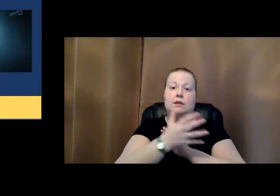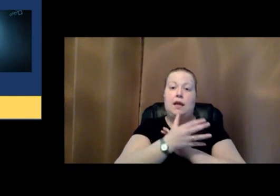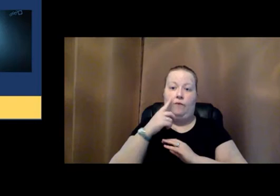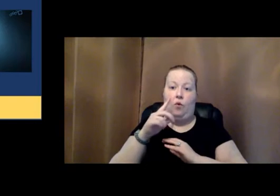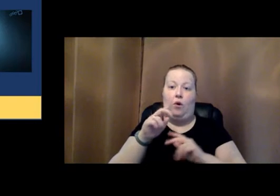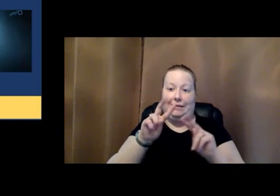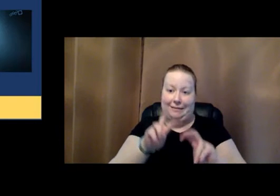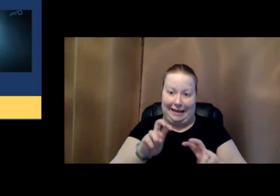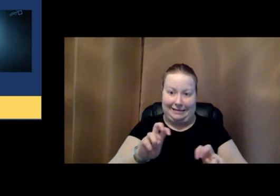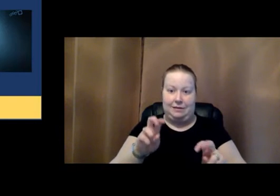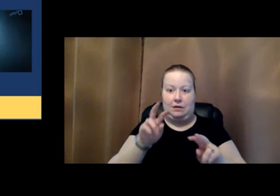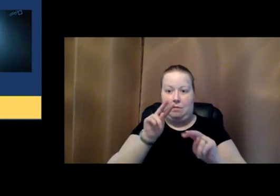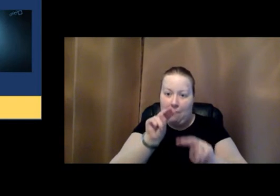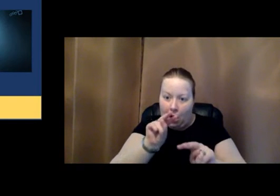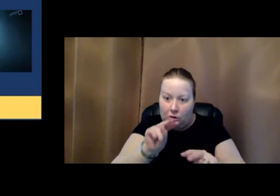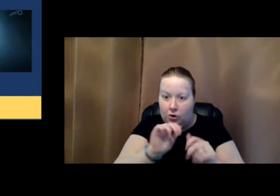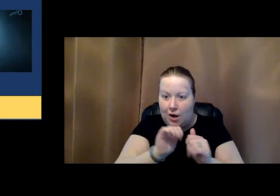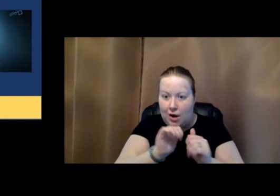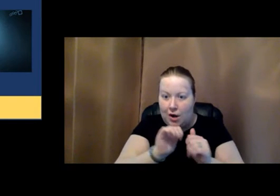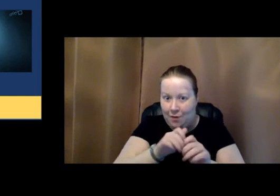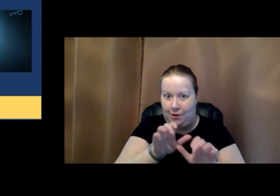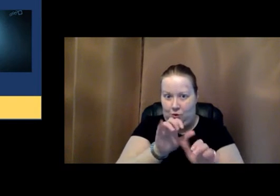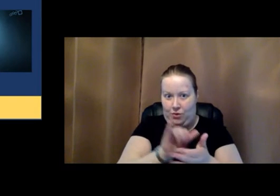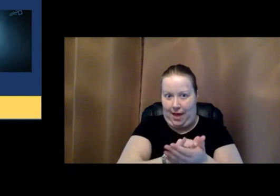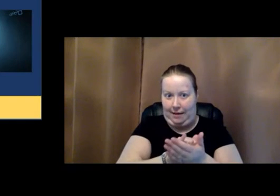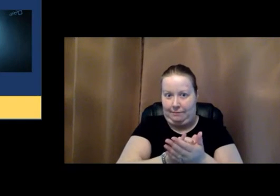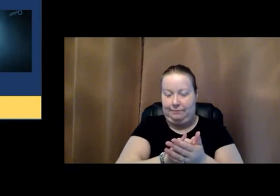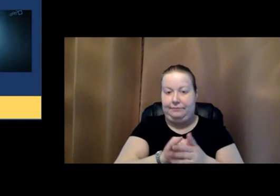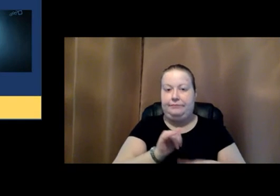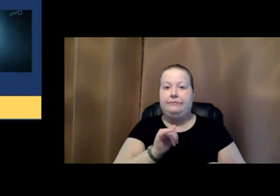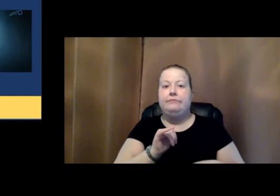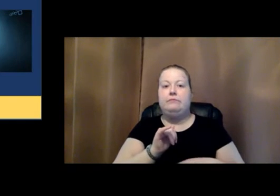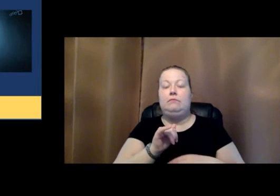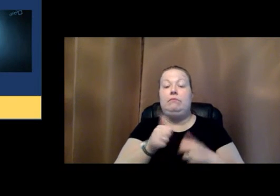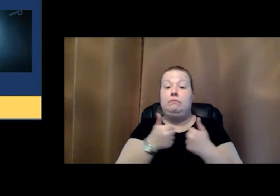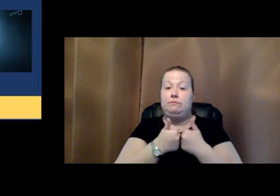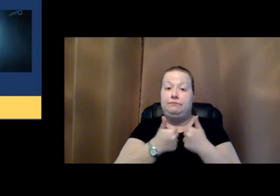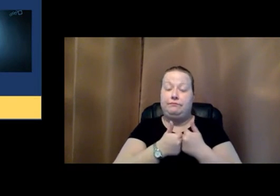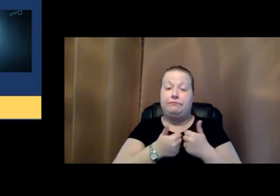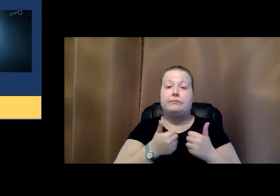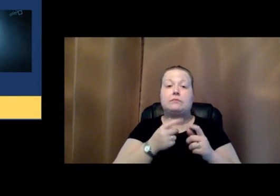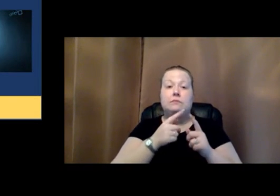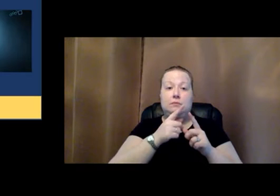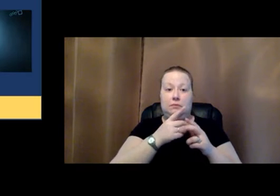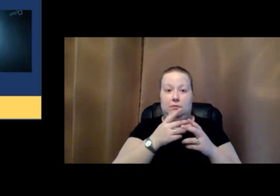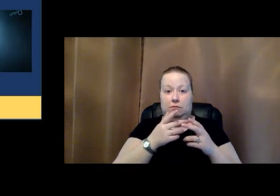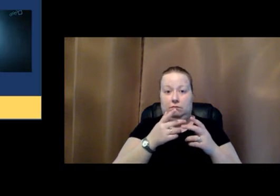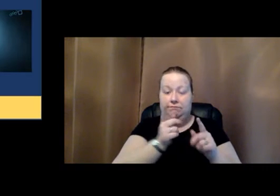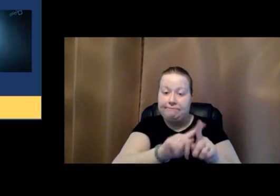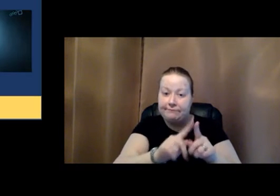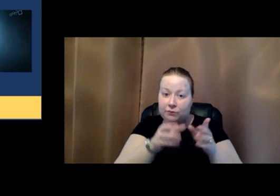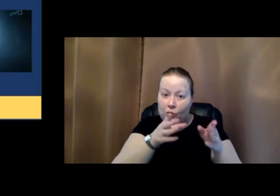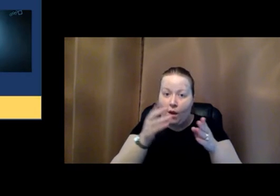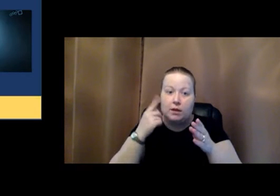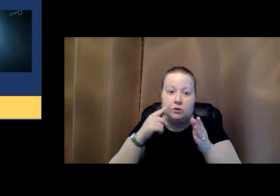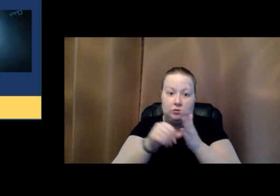how they do that in the following ways. The games are, in different ways, emphasizing fast and accurate shifts of